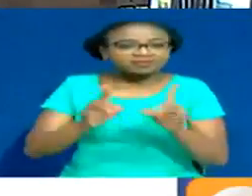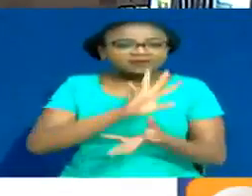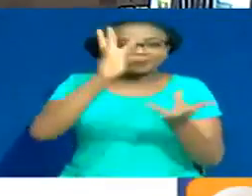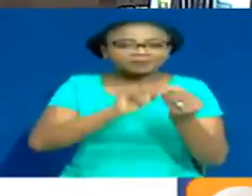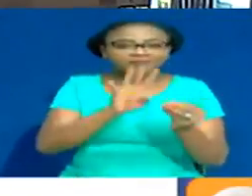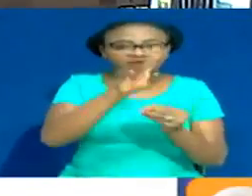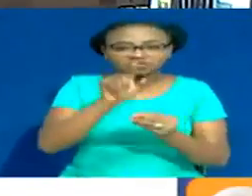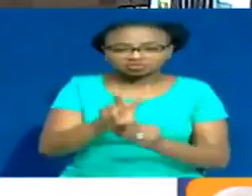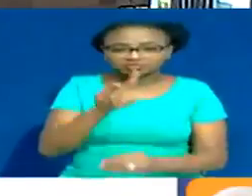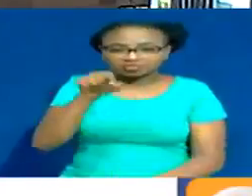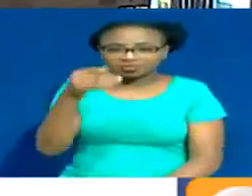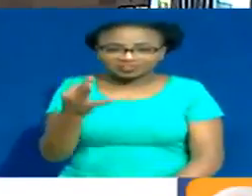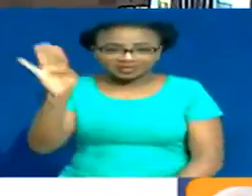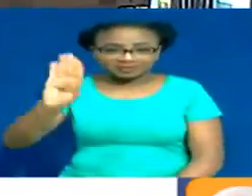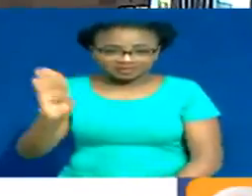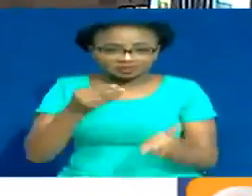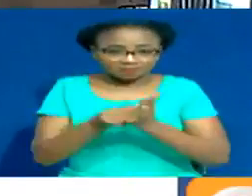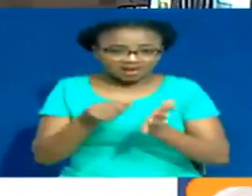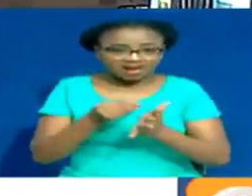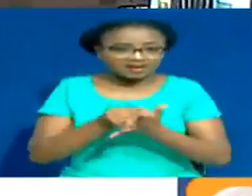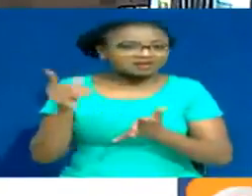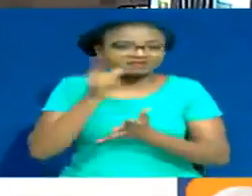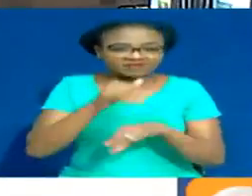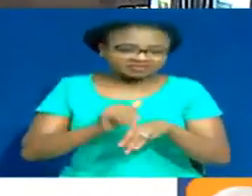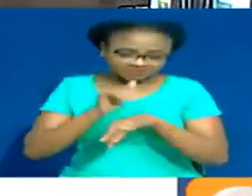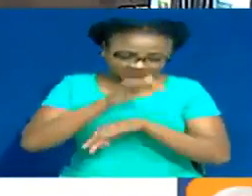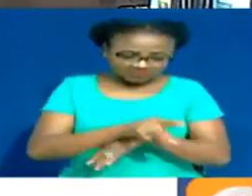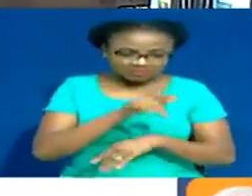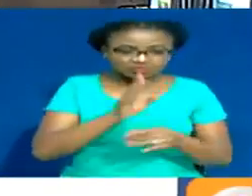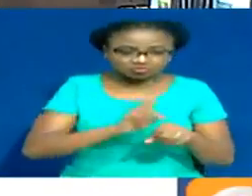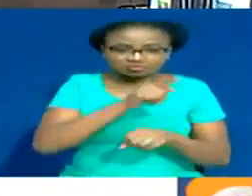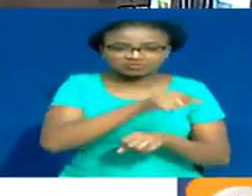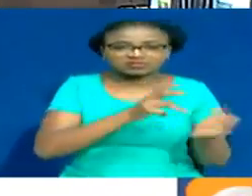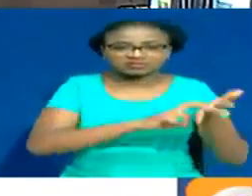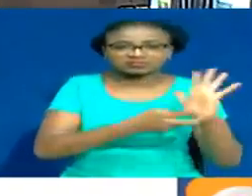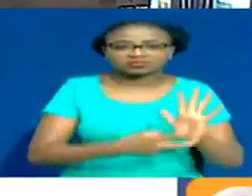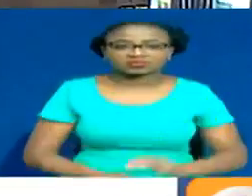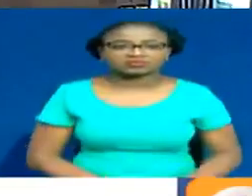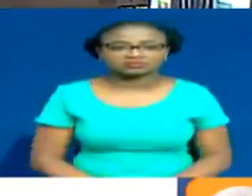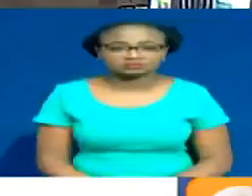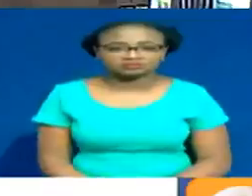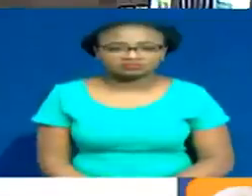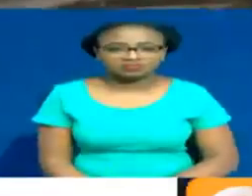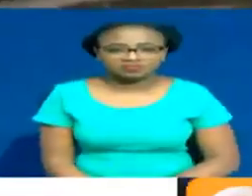a total of 42.3 billion Kenya shillings has already been sunk into a project.